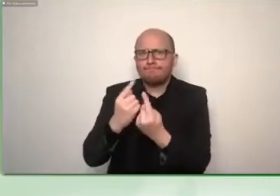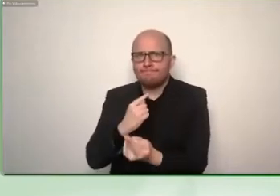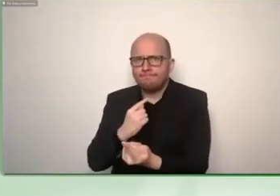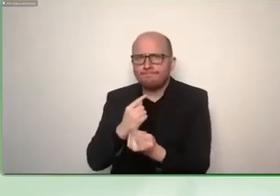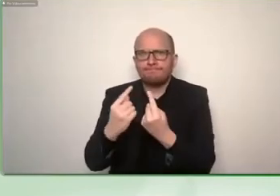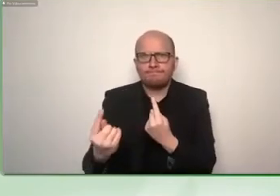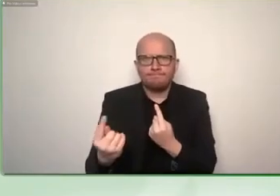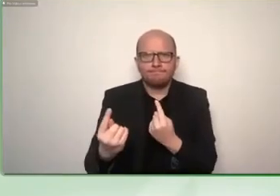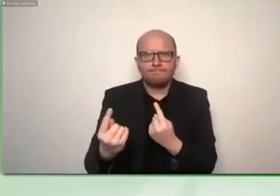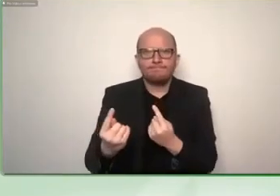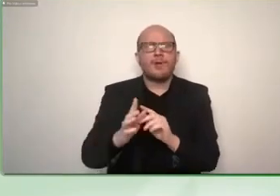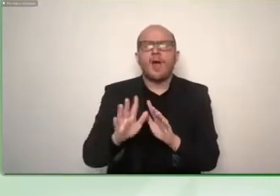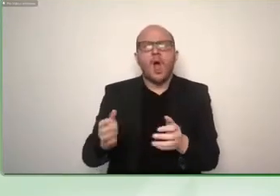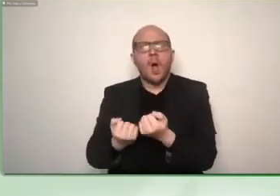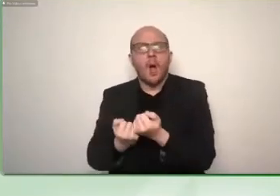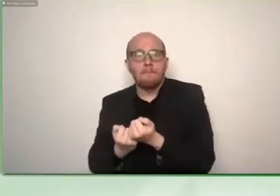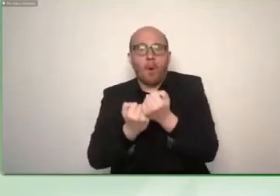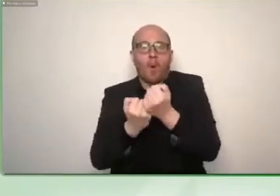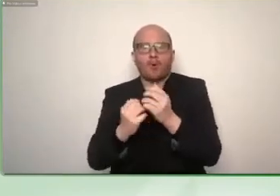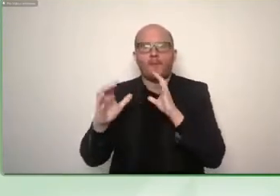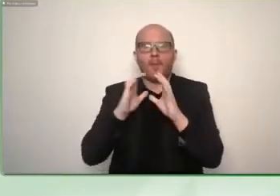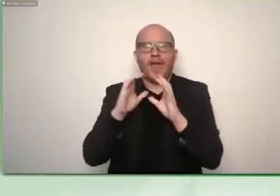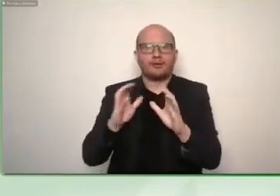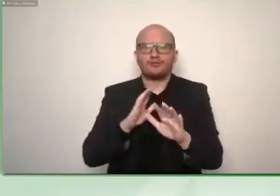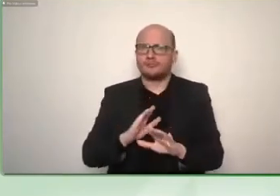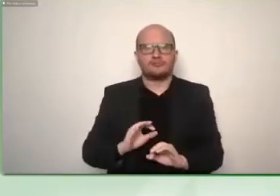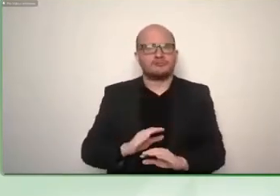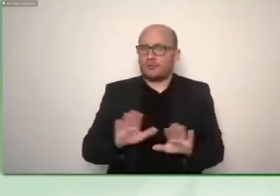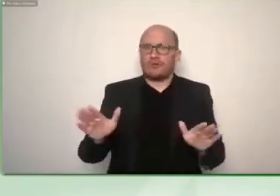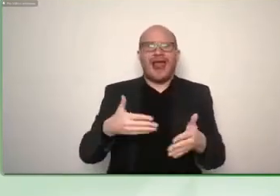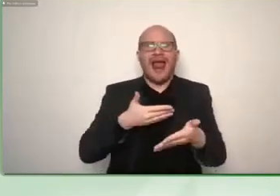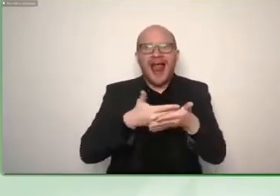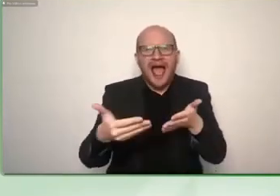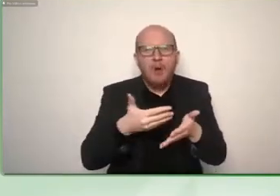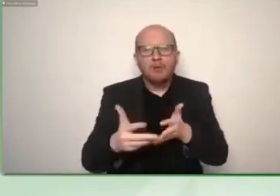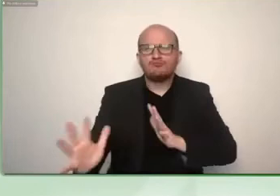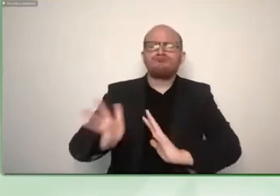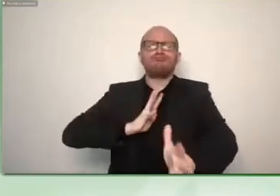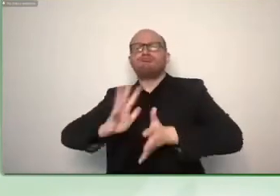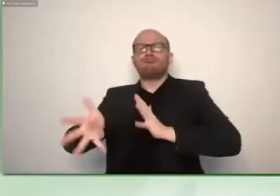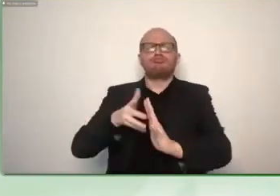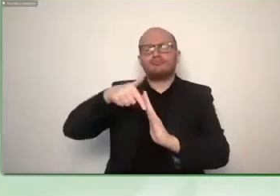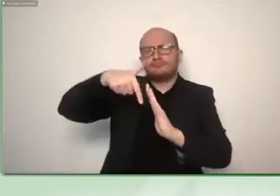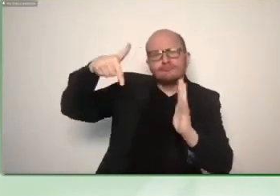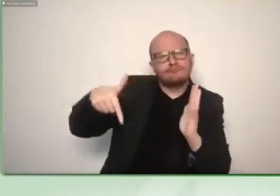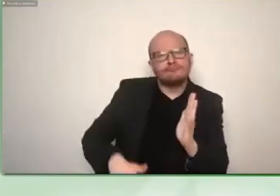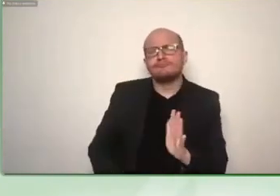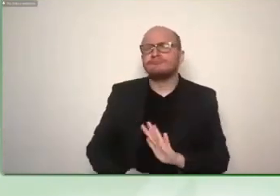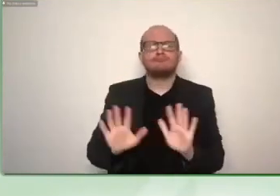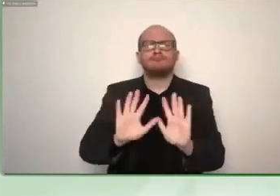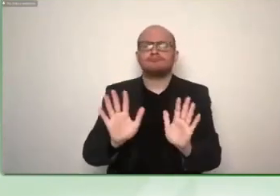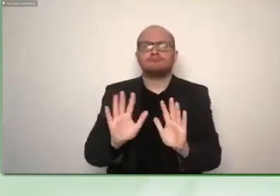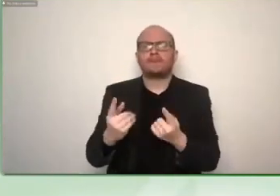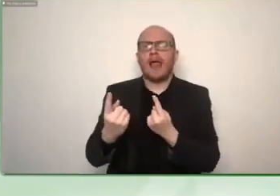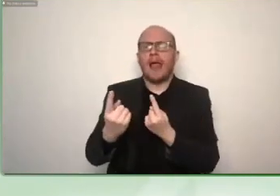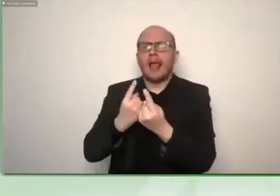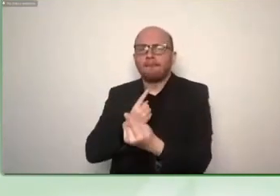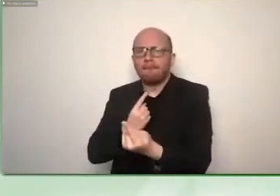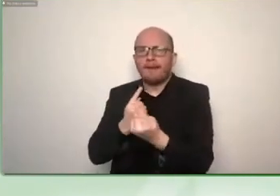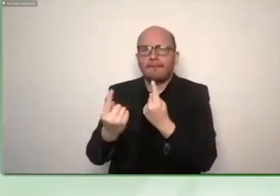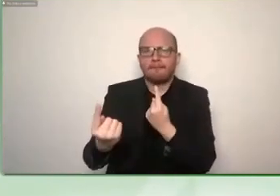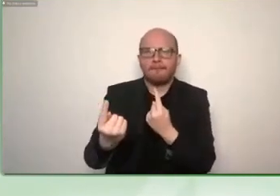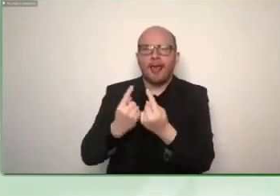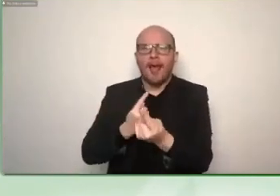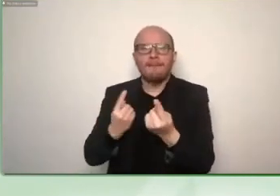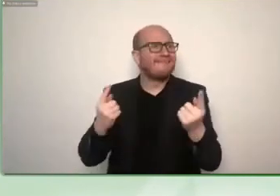no technical equipment is necessary so it's cheap it's accessible for everyone but if you want there is also